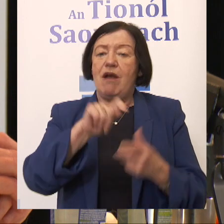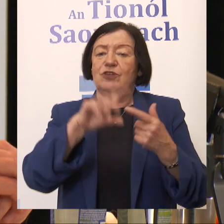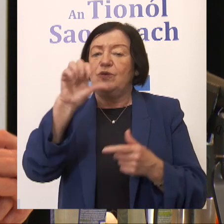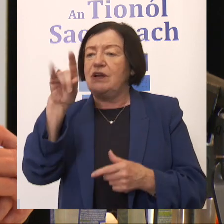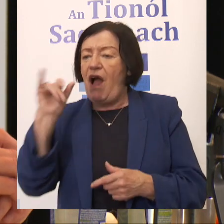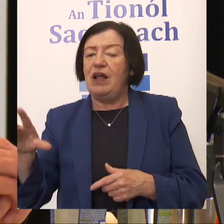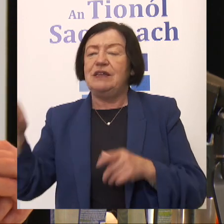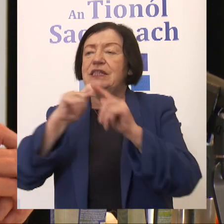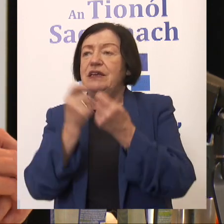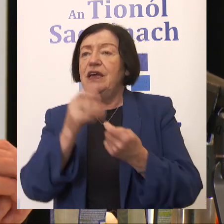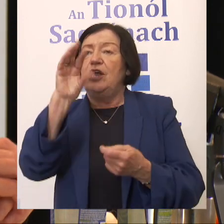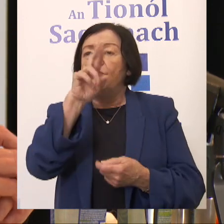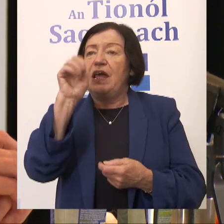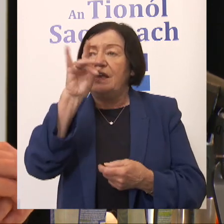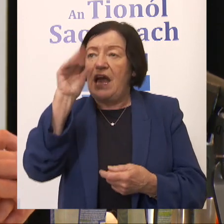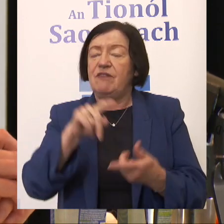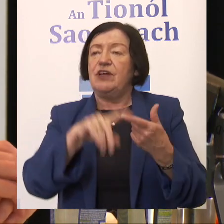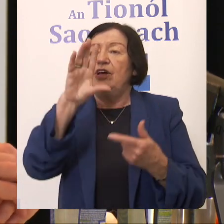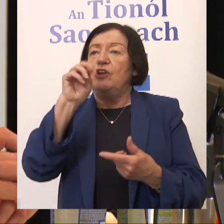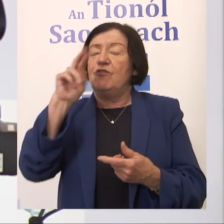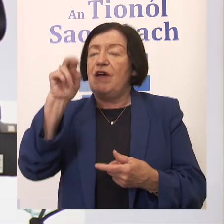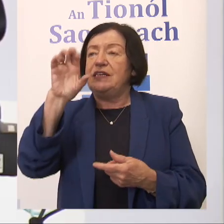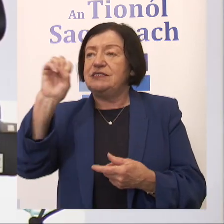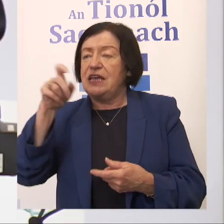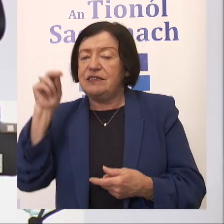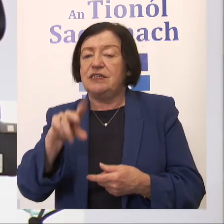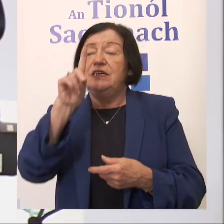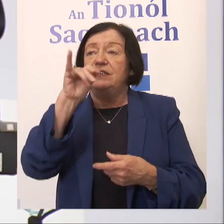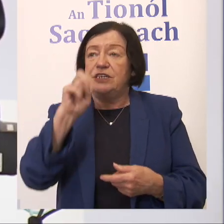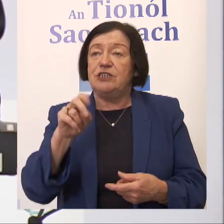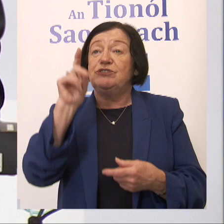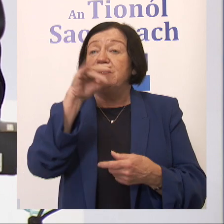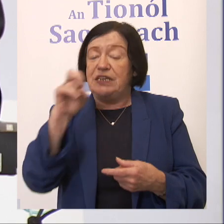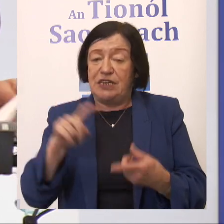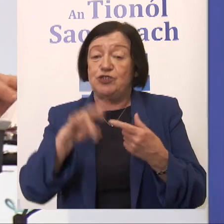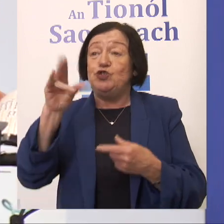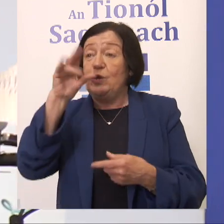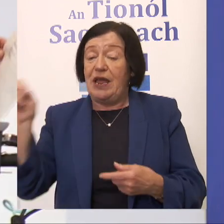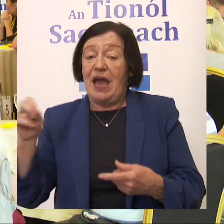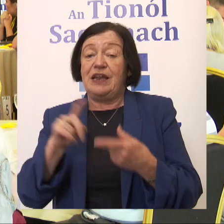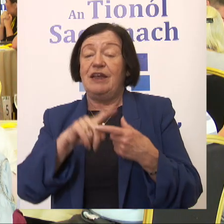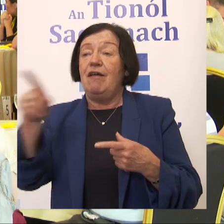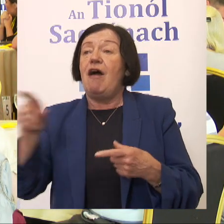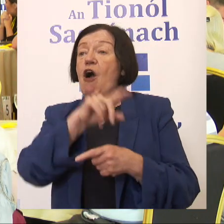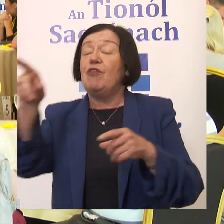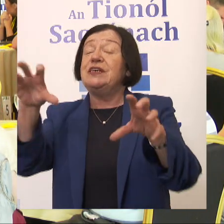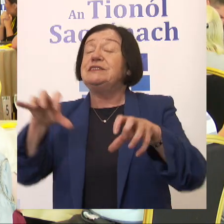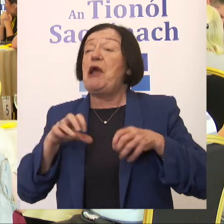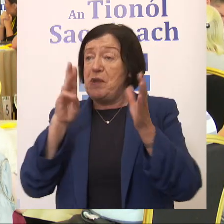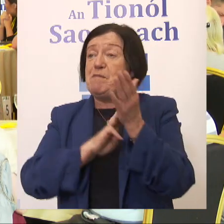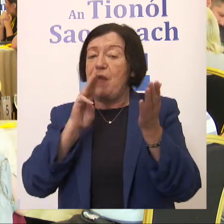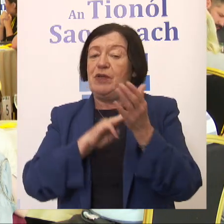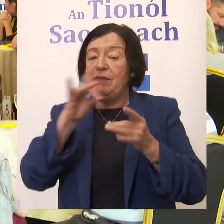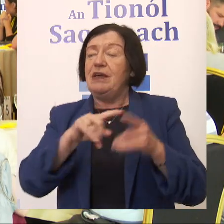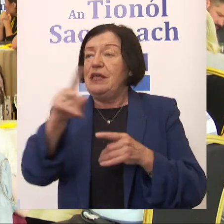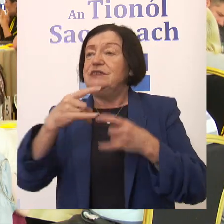Tim, Lorraine Cavanagh, Lorraine Sexton, Deirdre, Denise, Julianne and Connor on behalf of the assembly members for making all